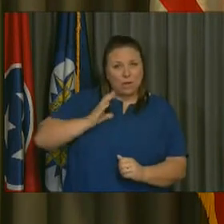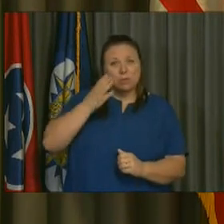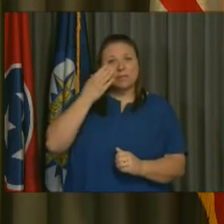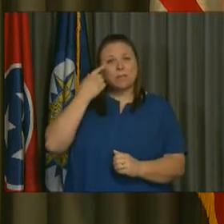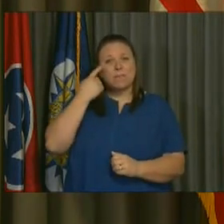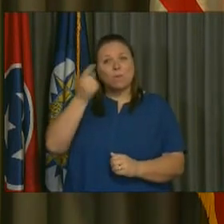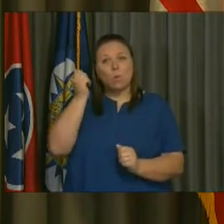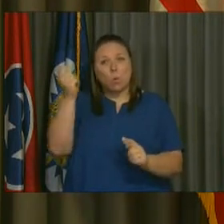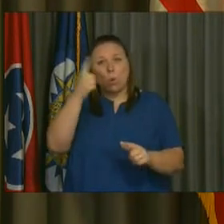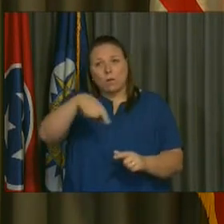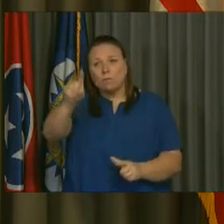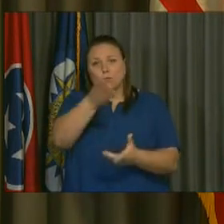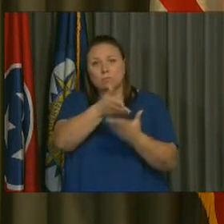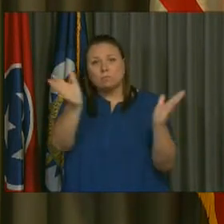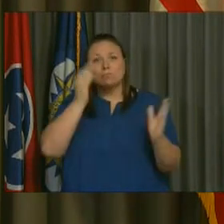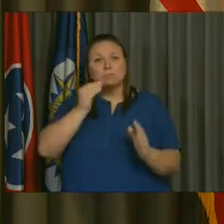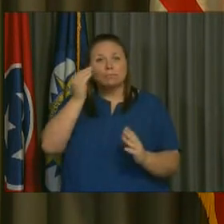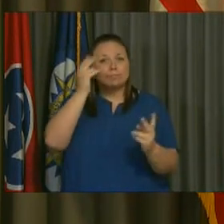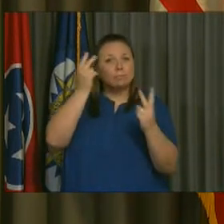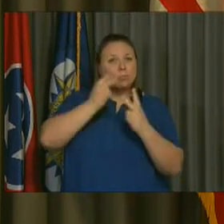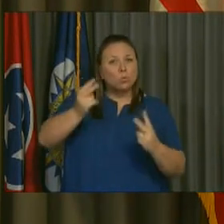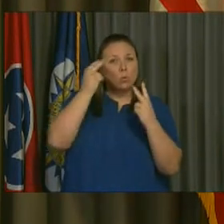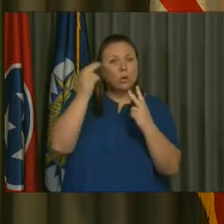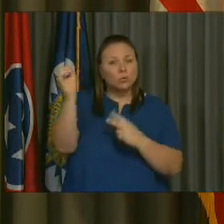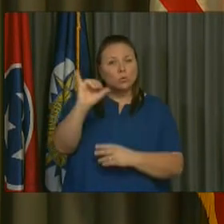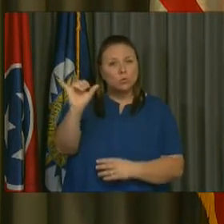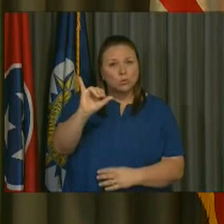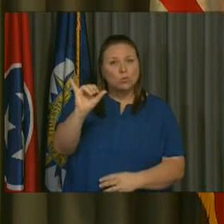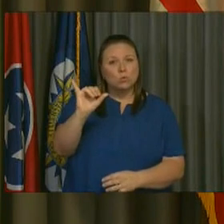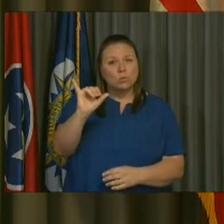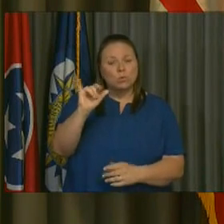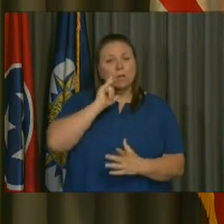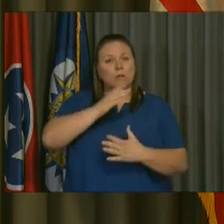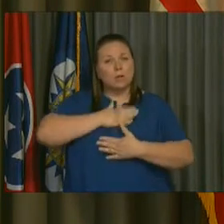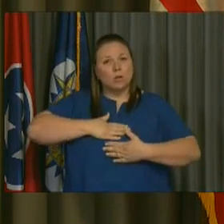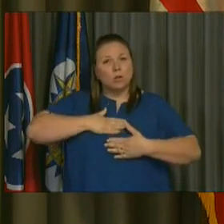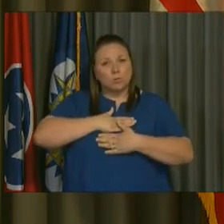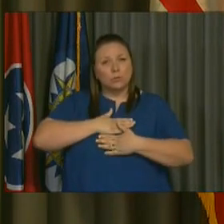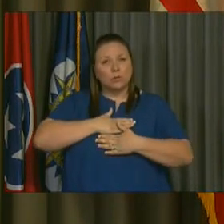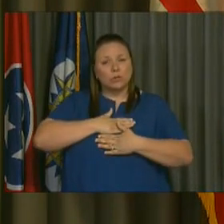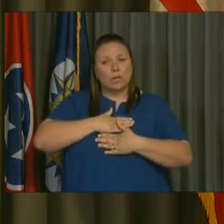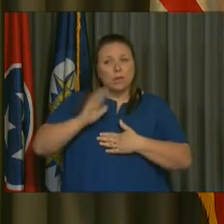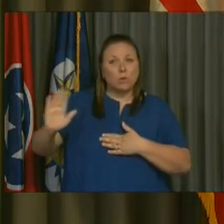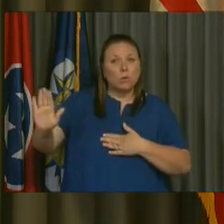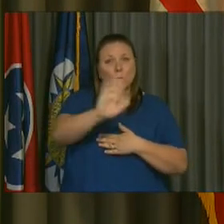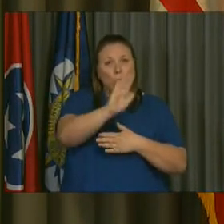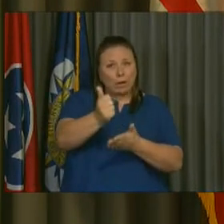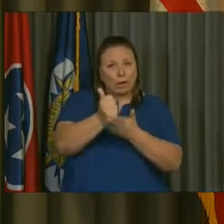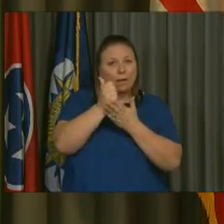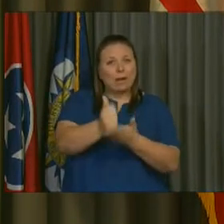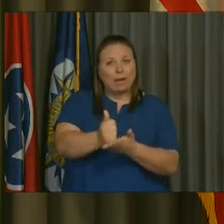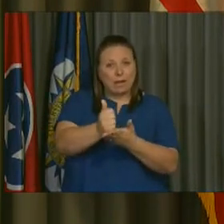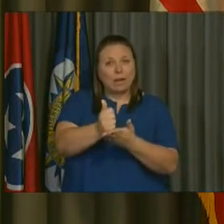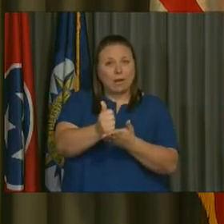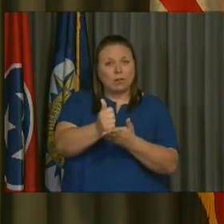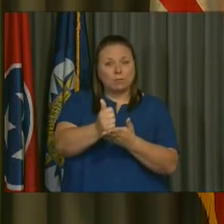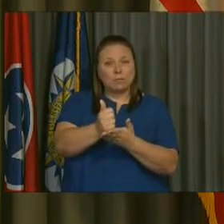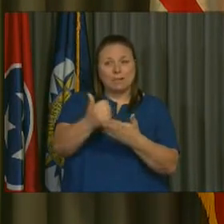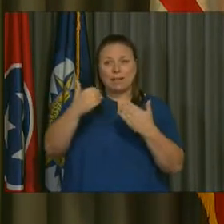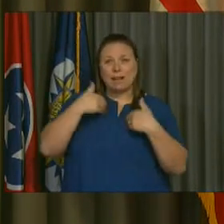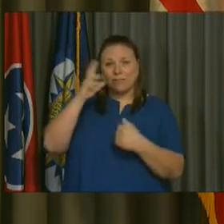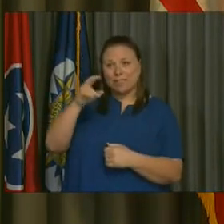for all of you at home who are listening in to this conversation, I appreciate your help in getting Nashville